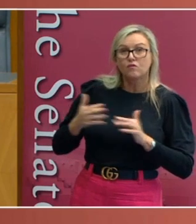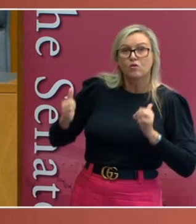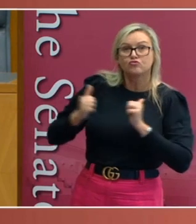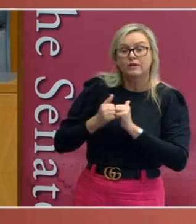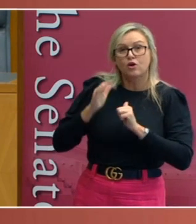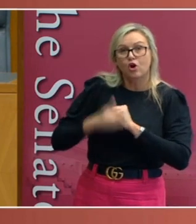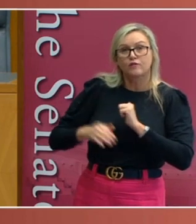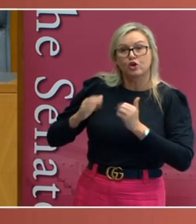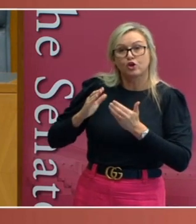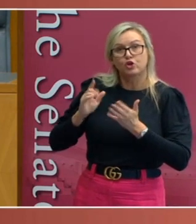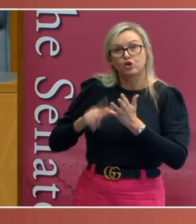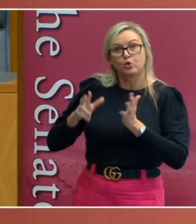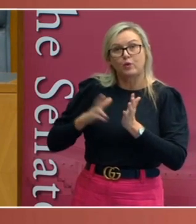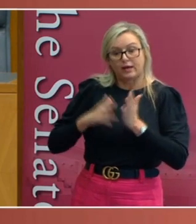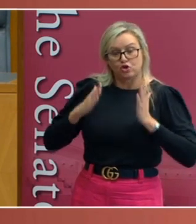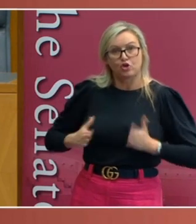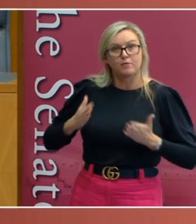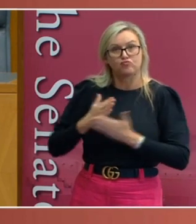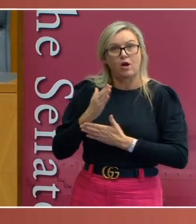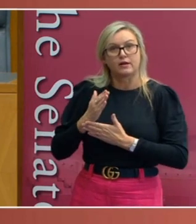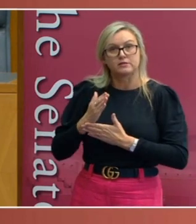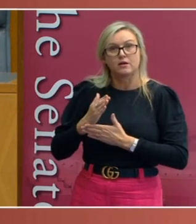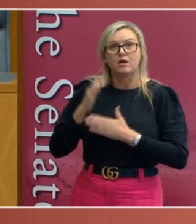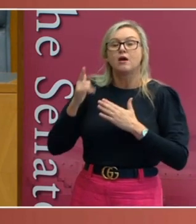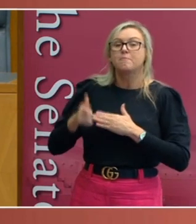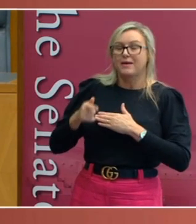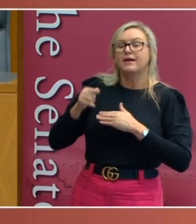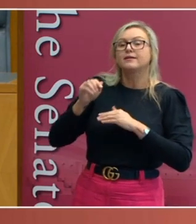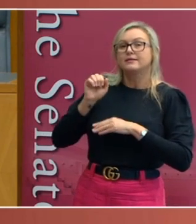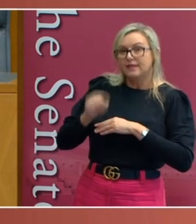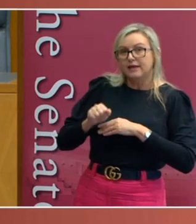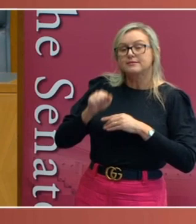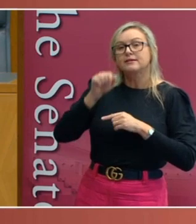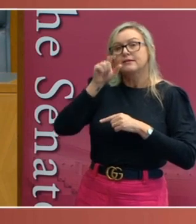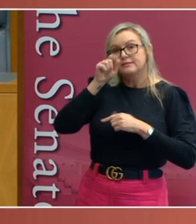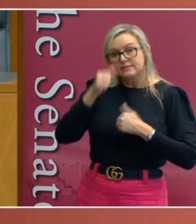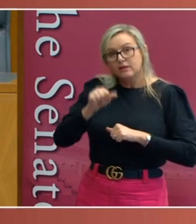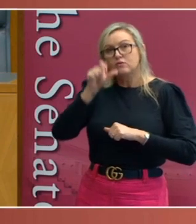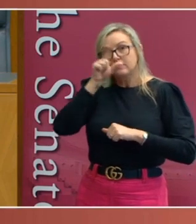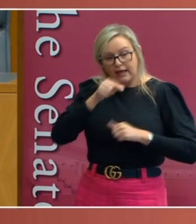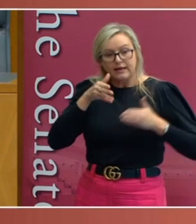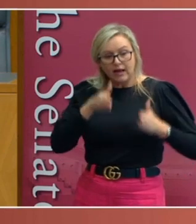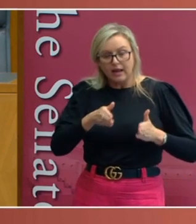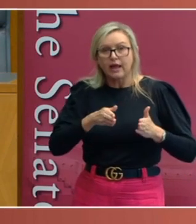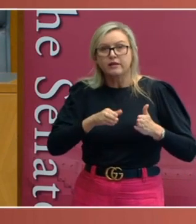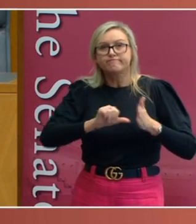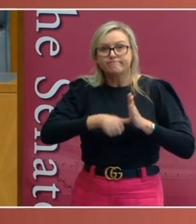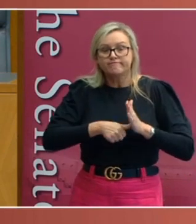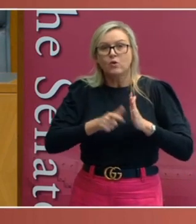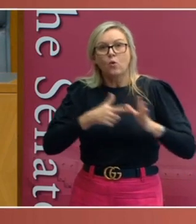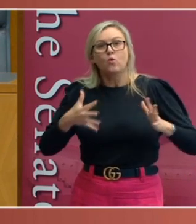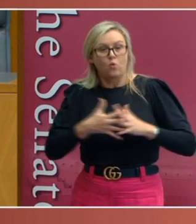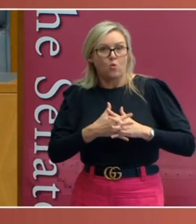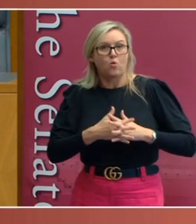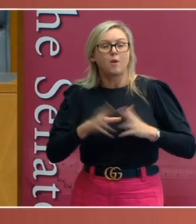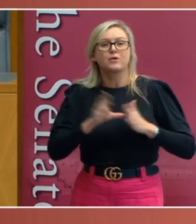partial implementation and inconsistent with the terms and intent of the provision which does allow those types of qualifications where you're